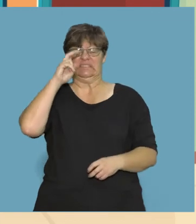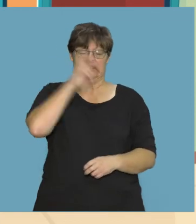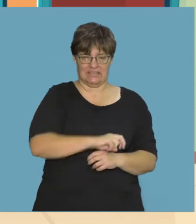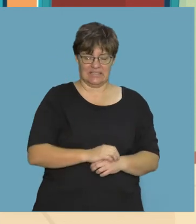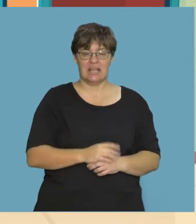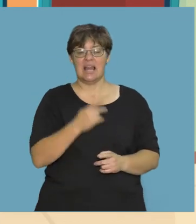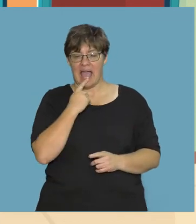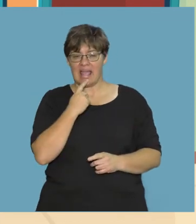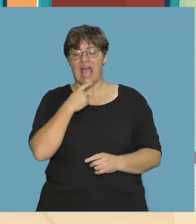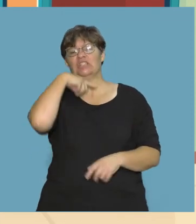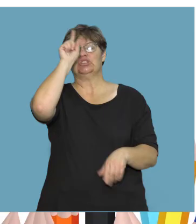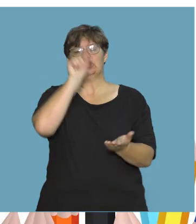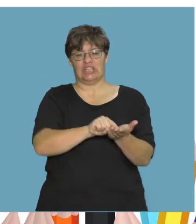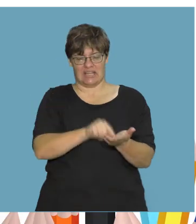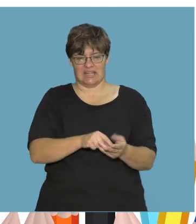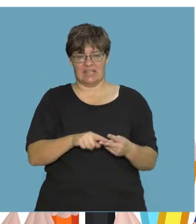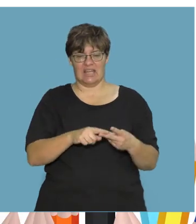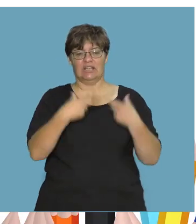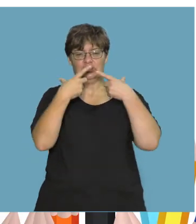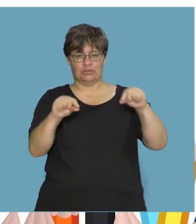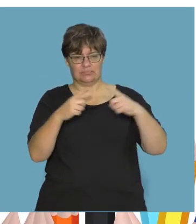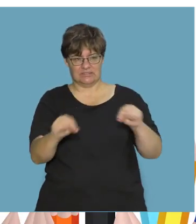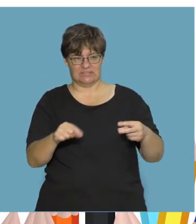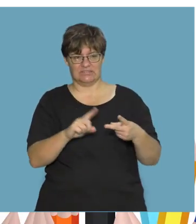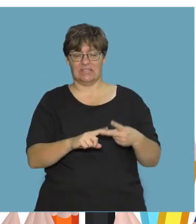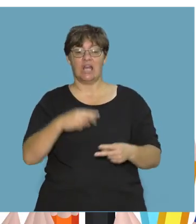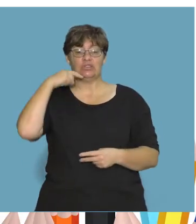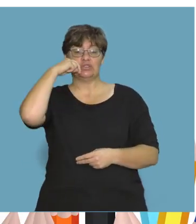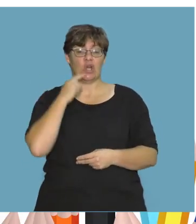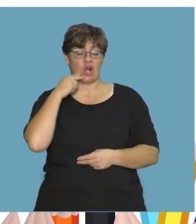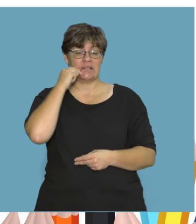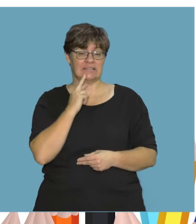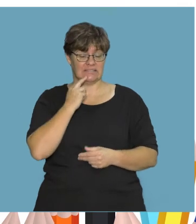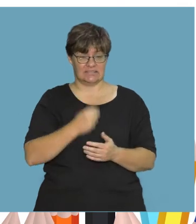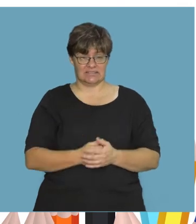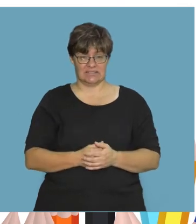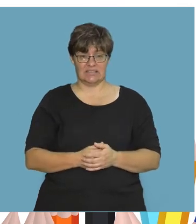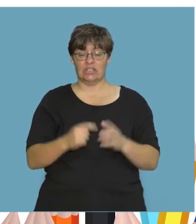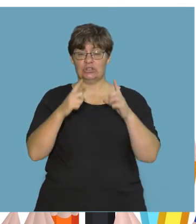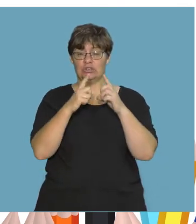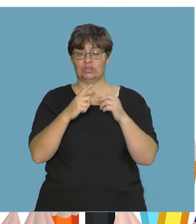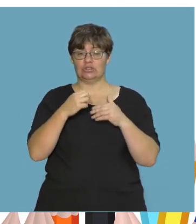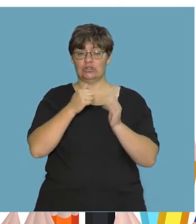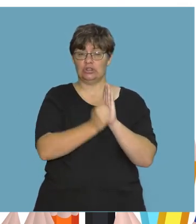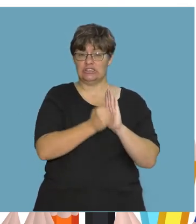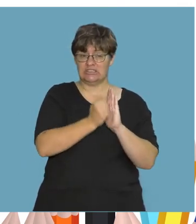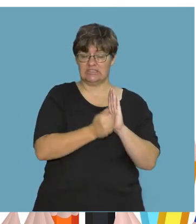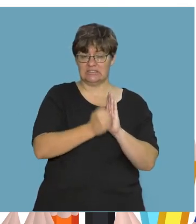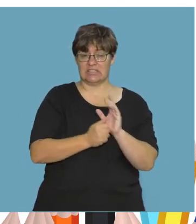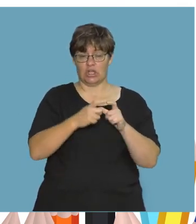chicken, chips, and chocolate. Cheese,